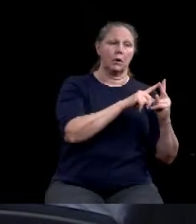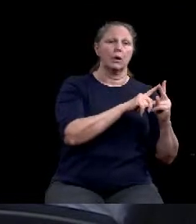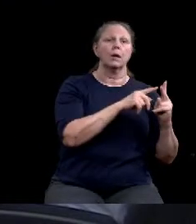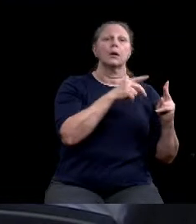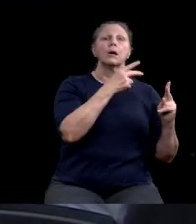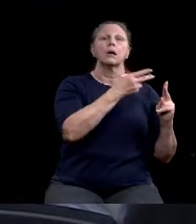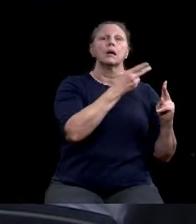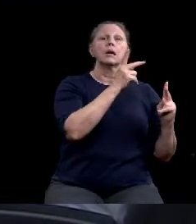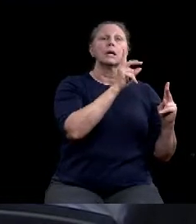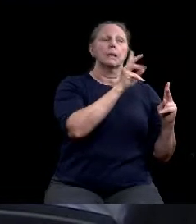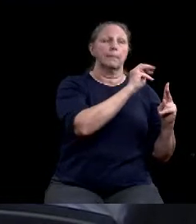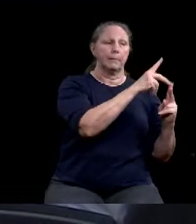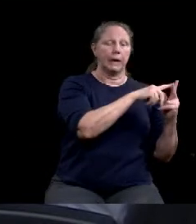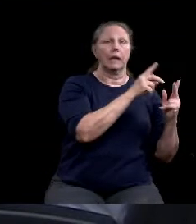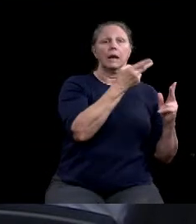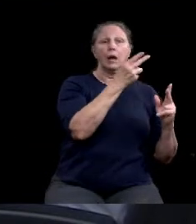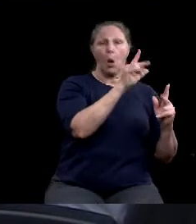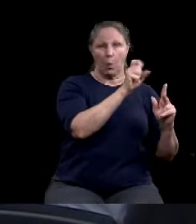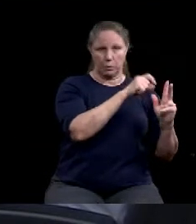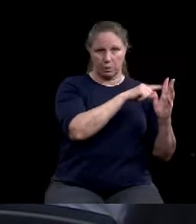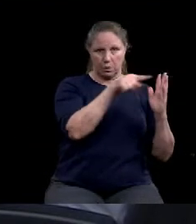Please join us for a moment of silence.